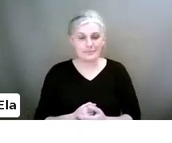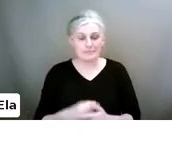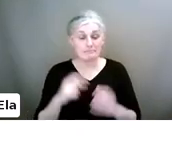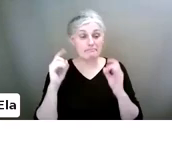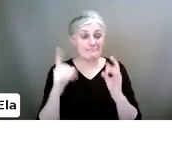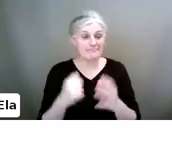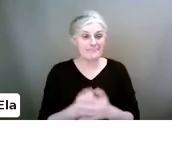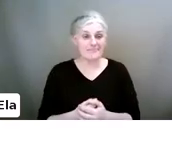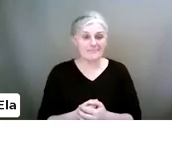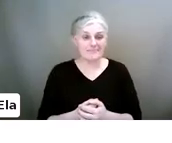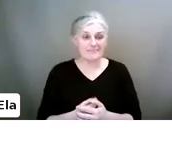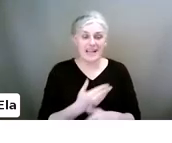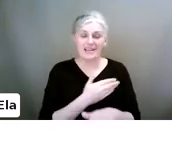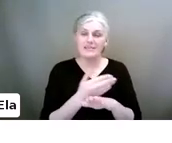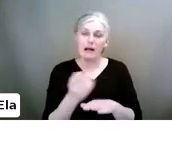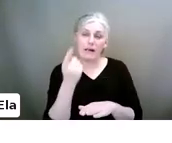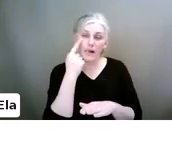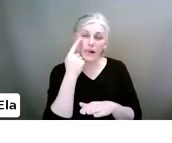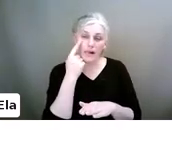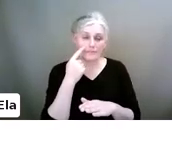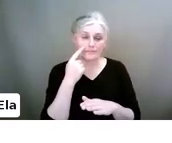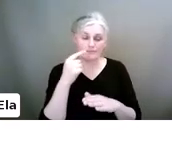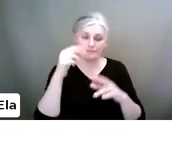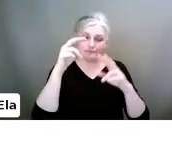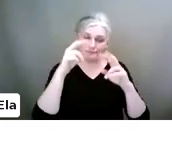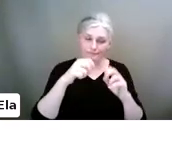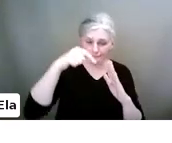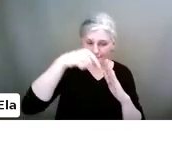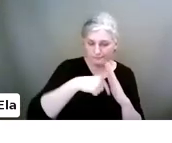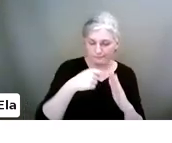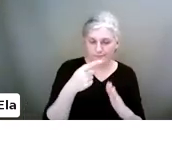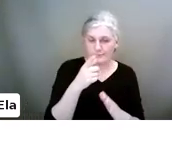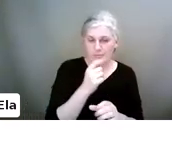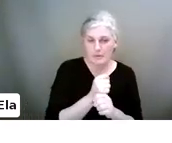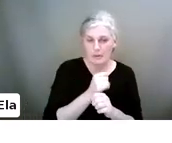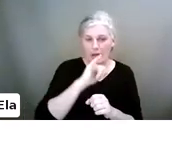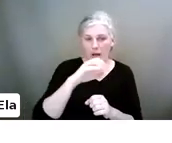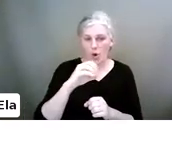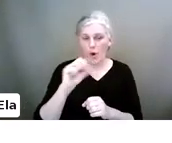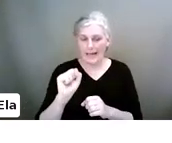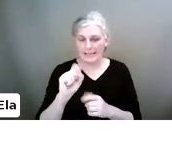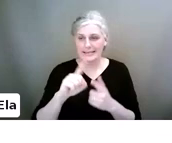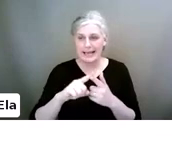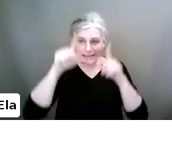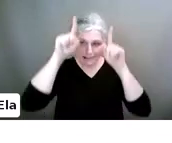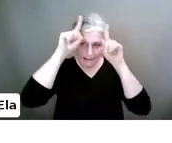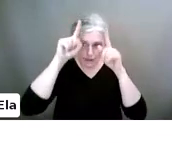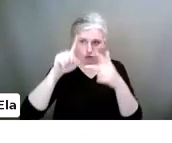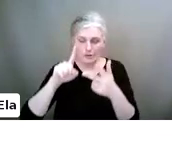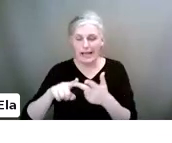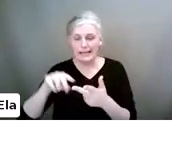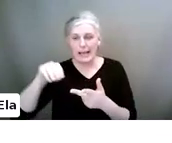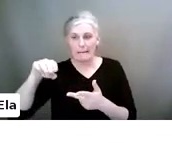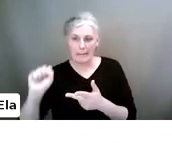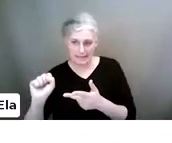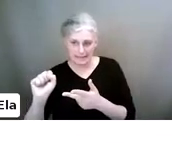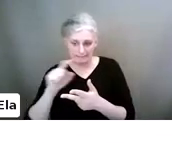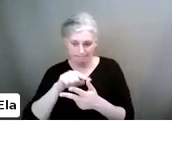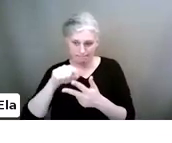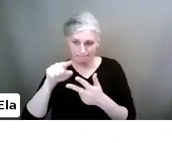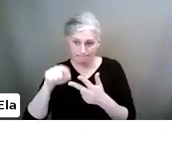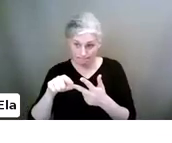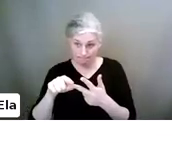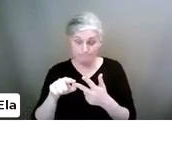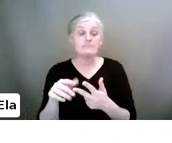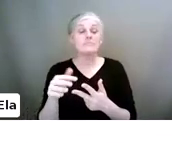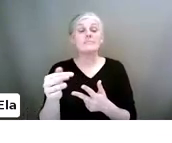So let's start looking at iOS and Android and Microsoft. OK. So the screen time tools. If